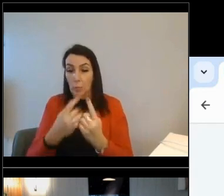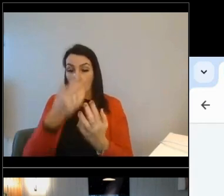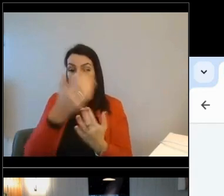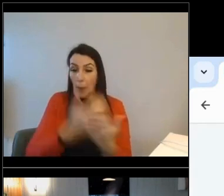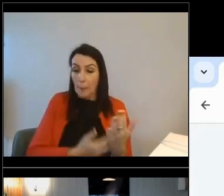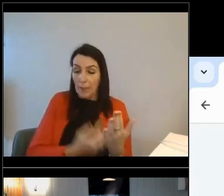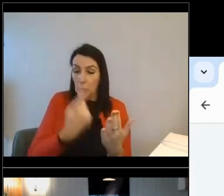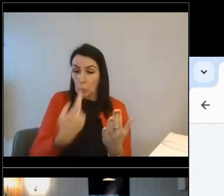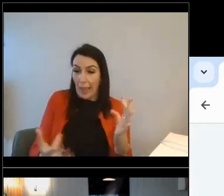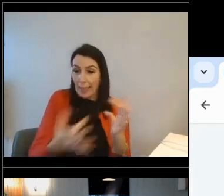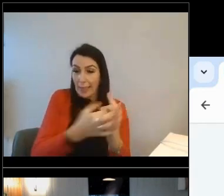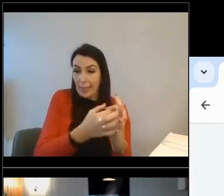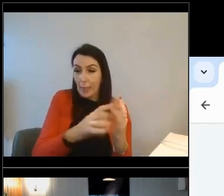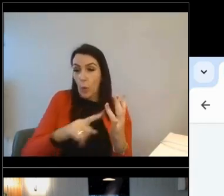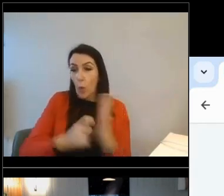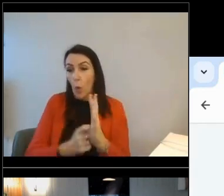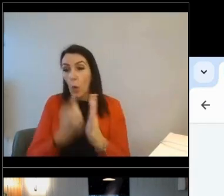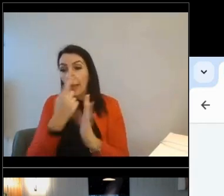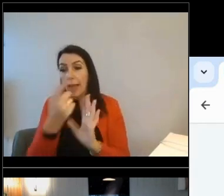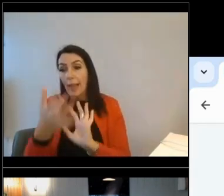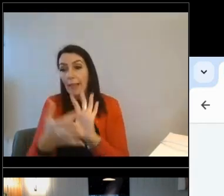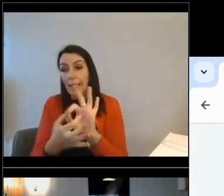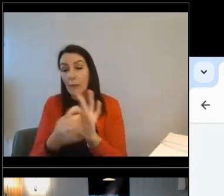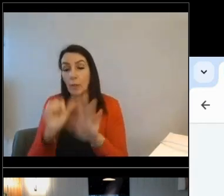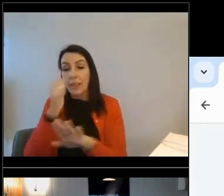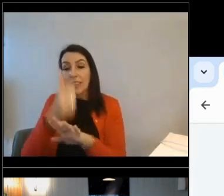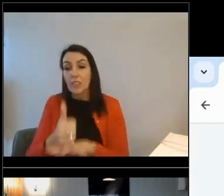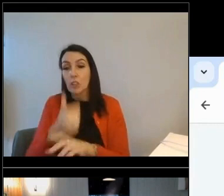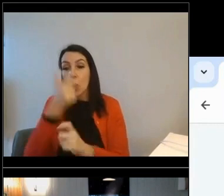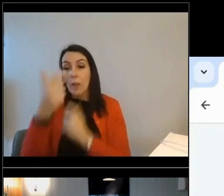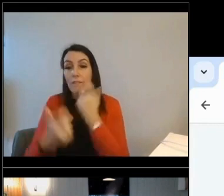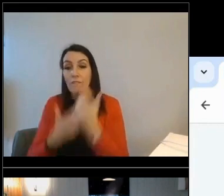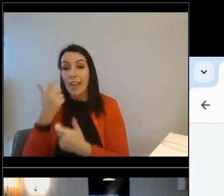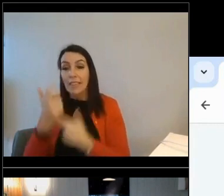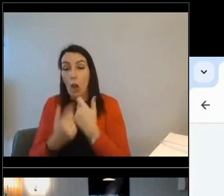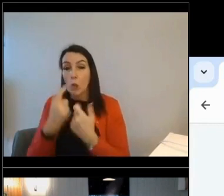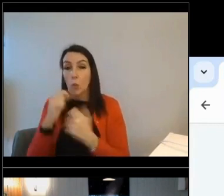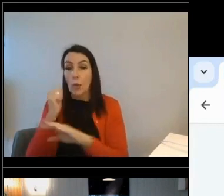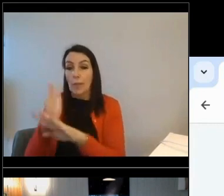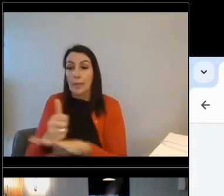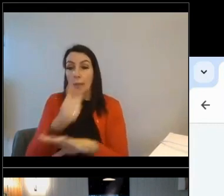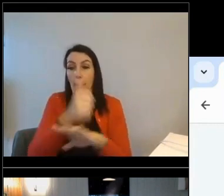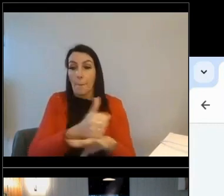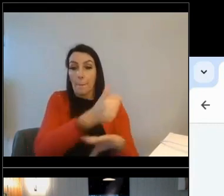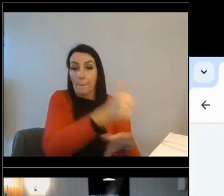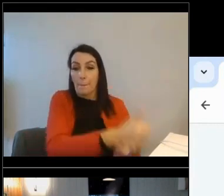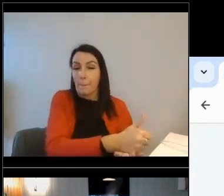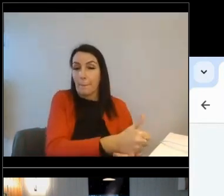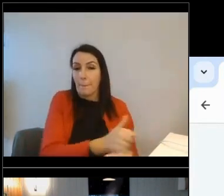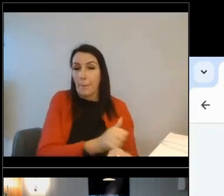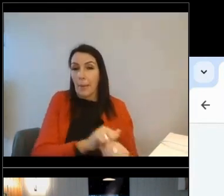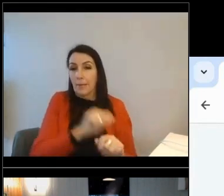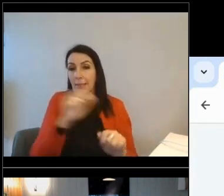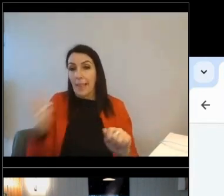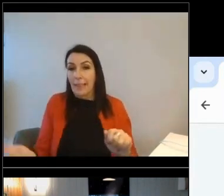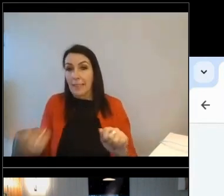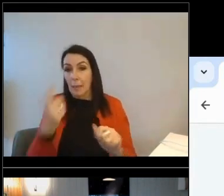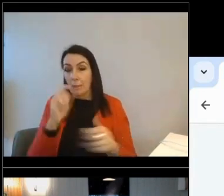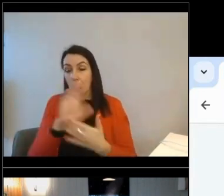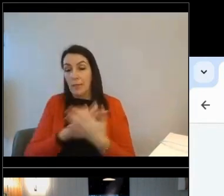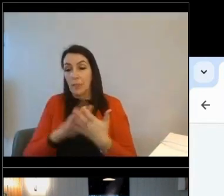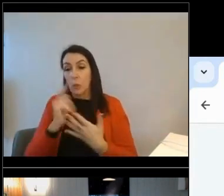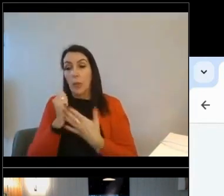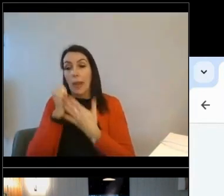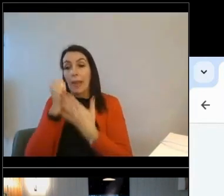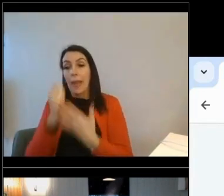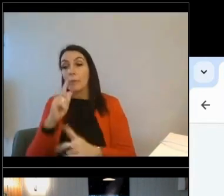If it's linking to installer finder, you can do that too. That next step box is for you to be able to help them with the next step